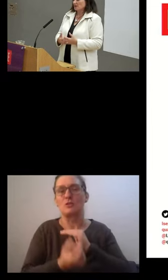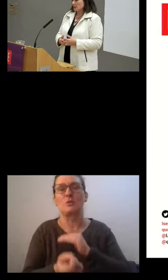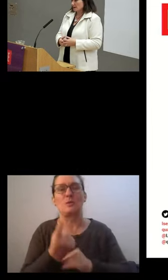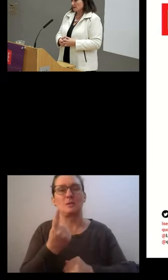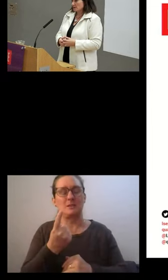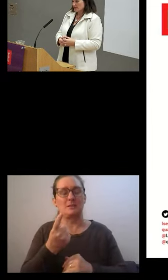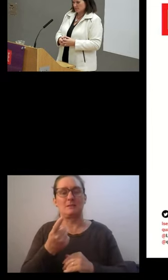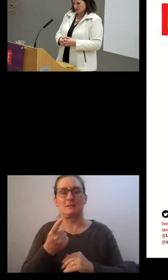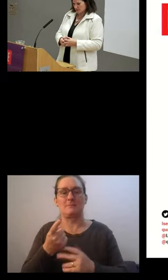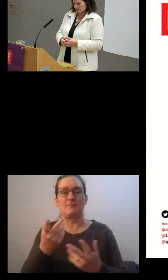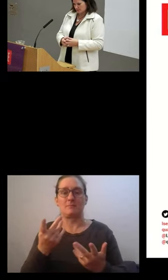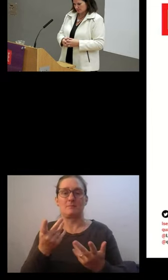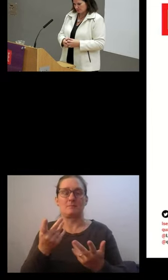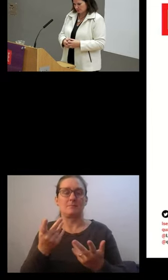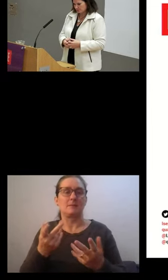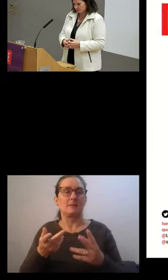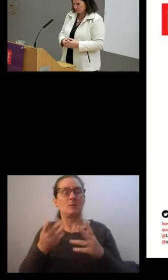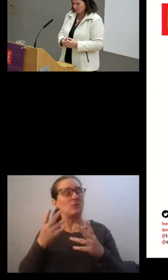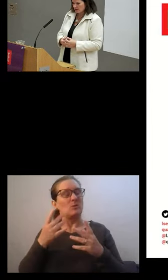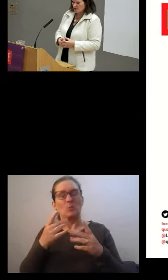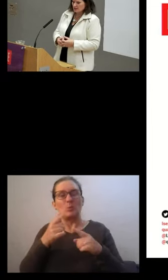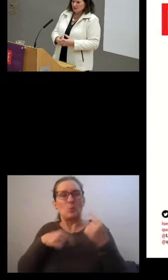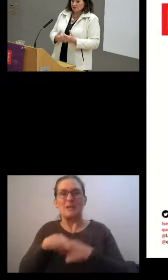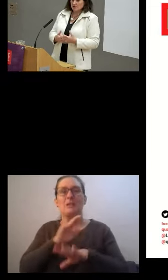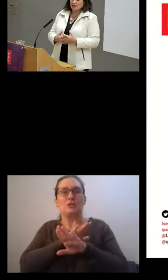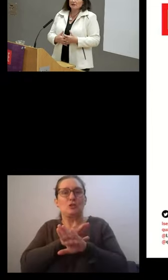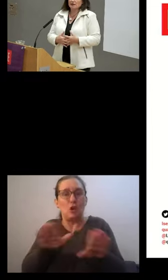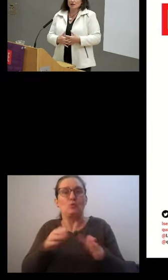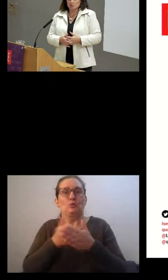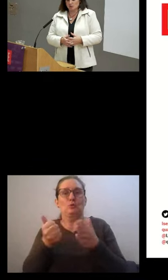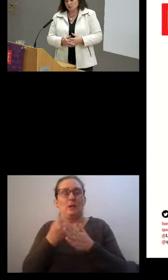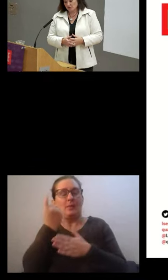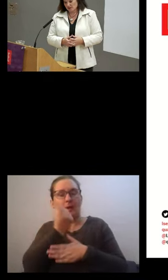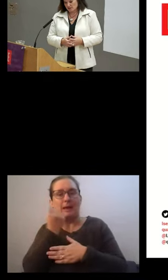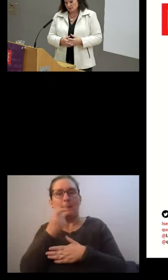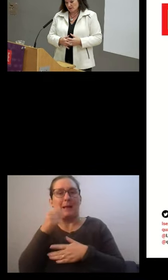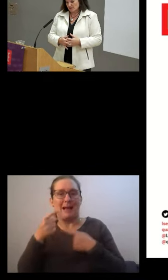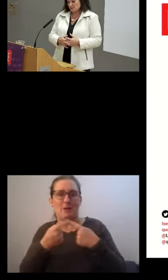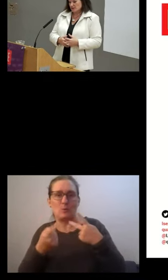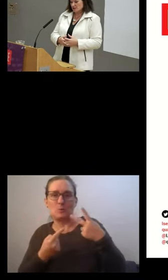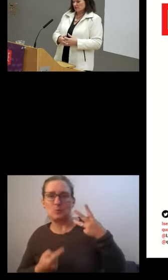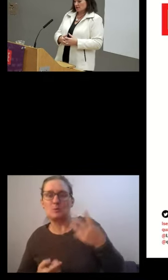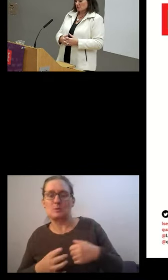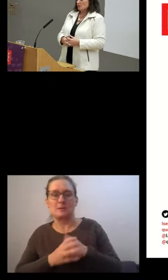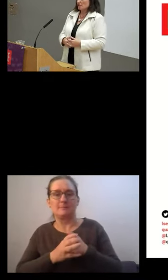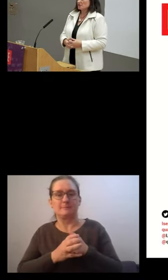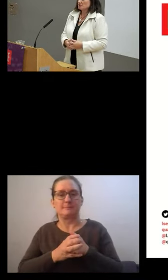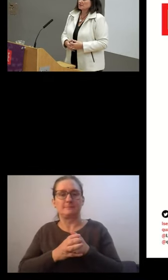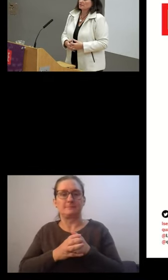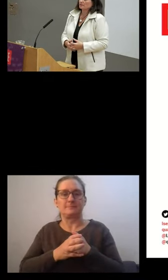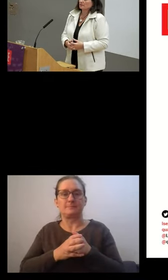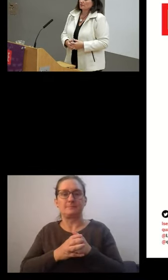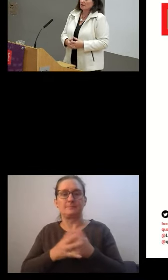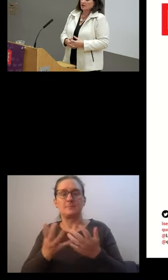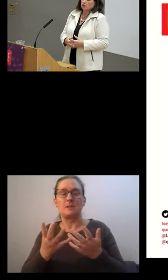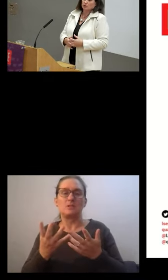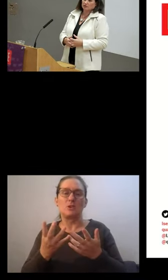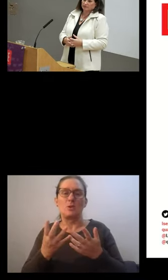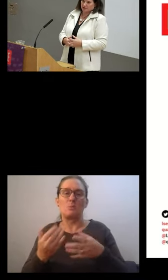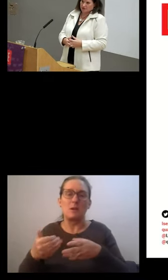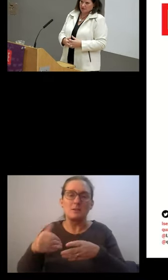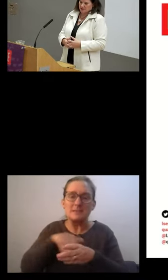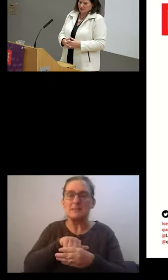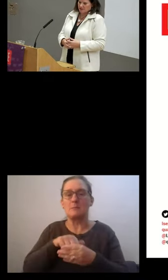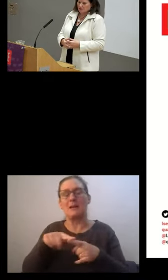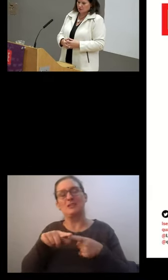when we think about labour markets. So again, unemployment rates, participation rates, wages, they are